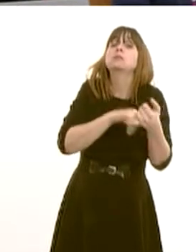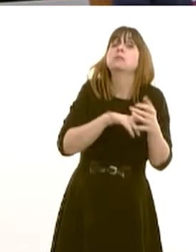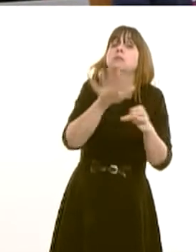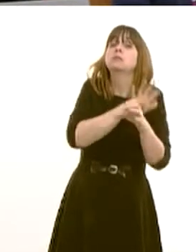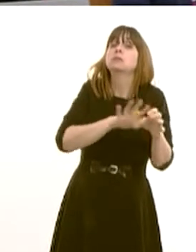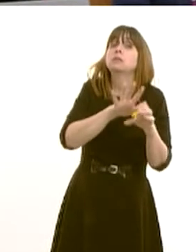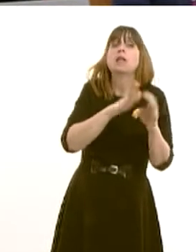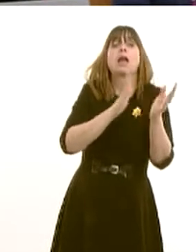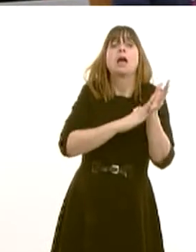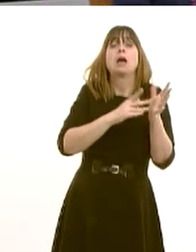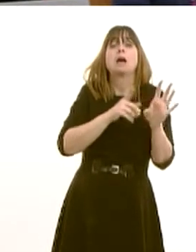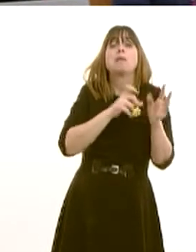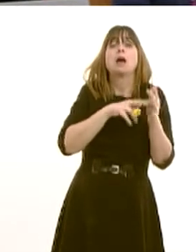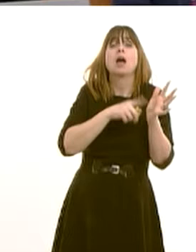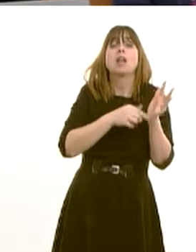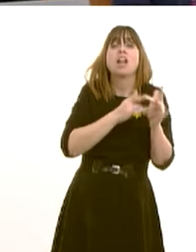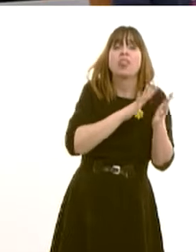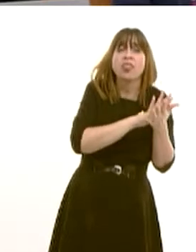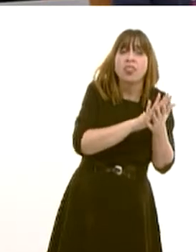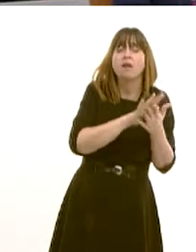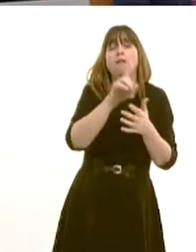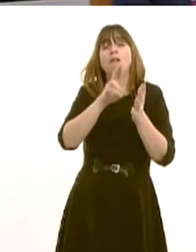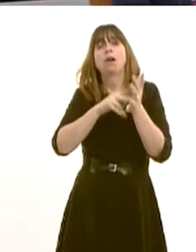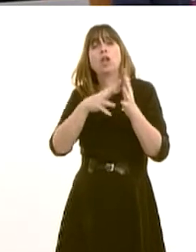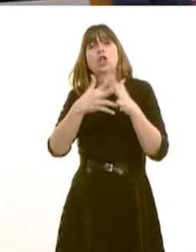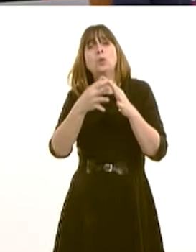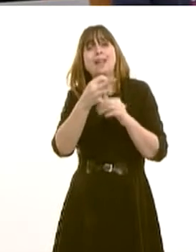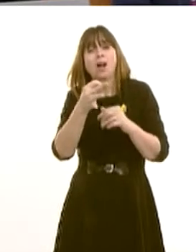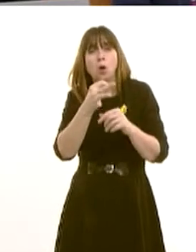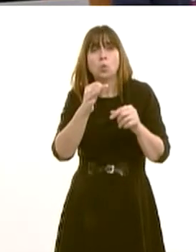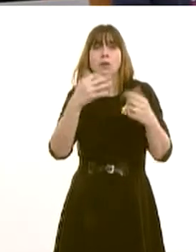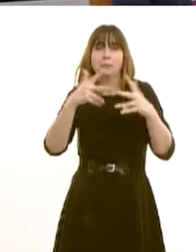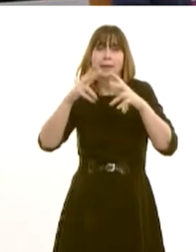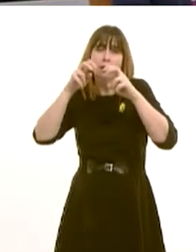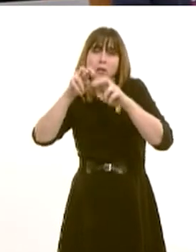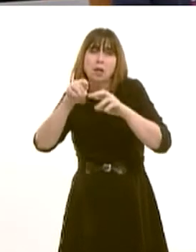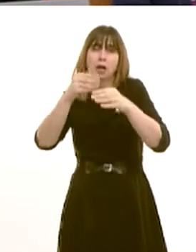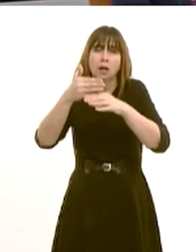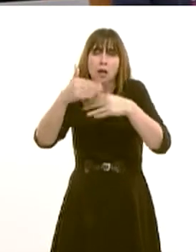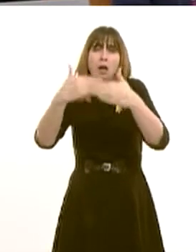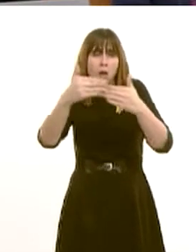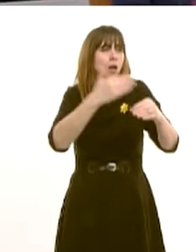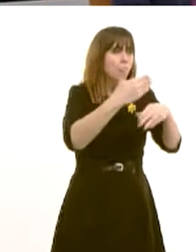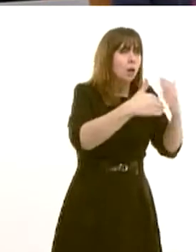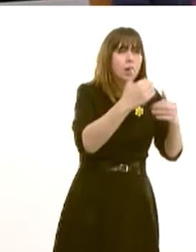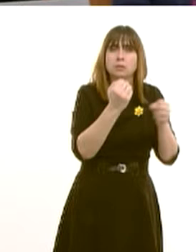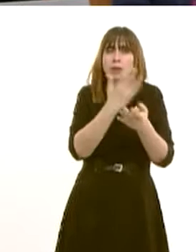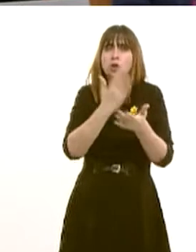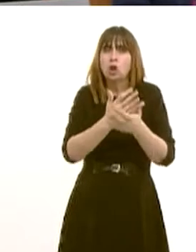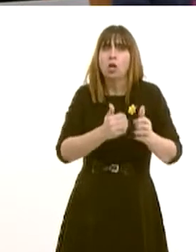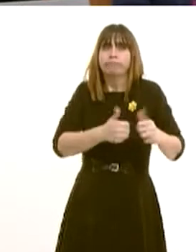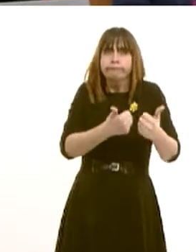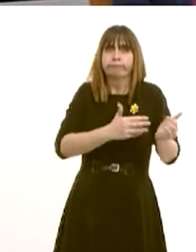has been done in Machynlleth and in Newtown in order to ensure that the service is maintained